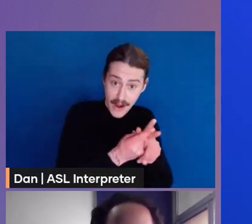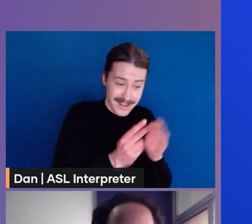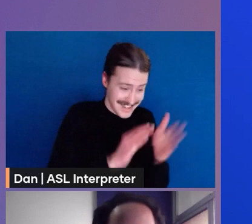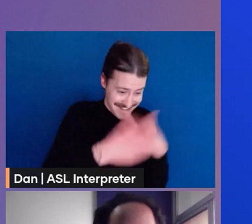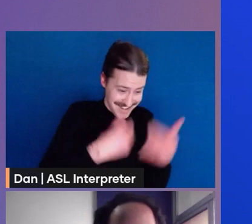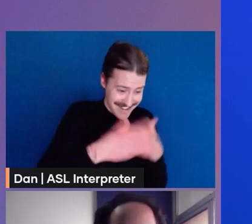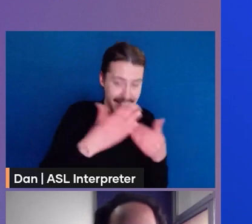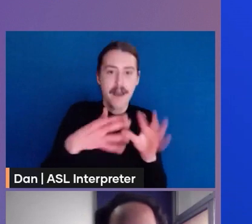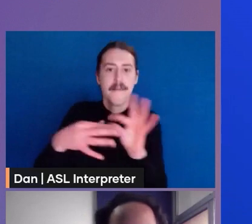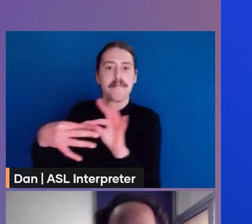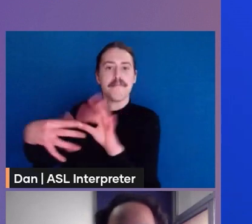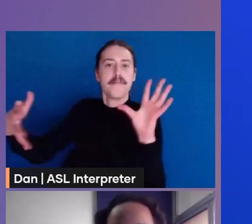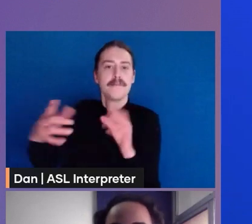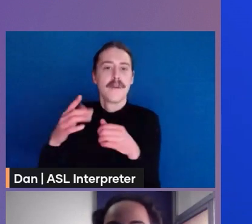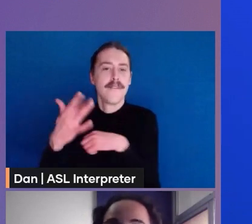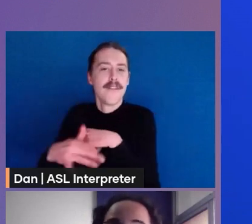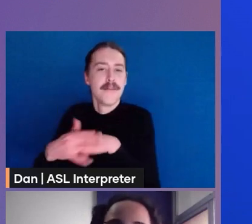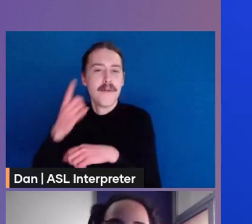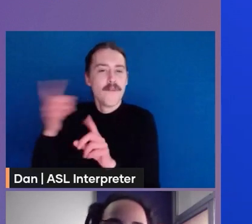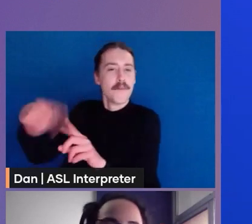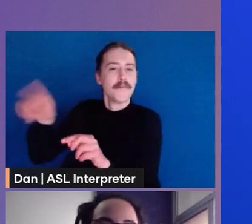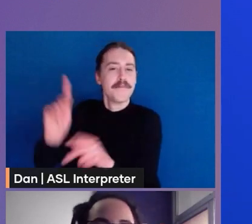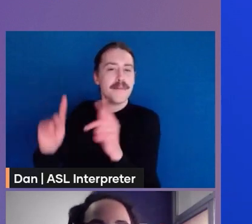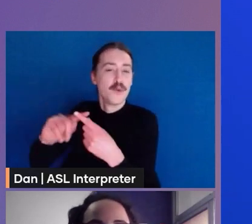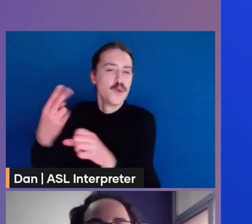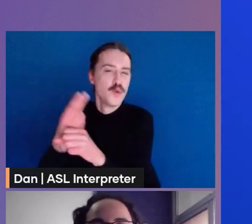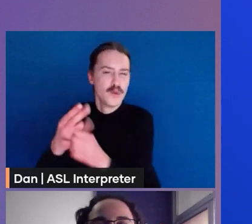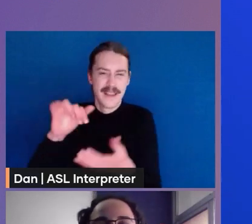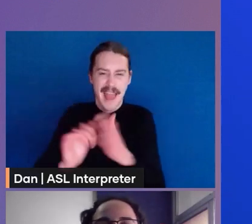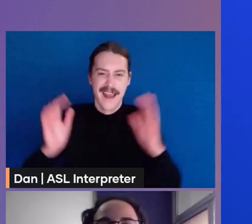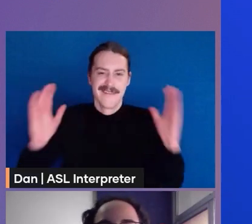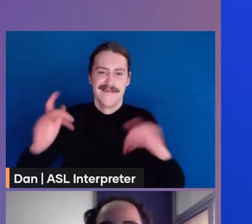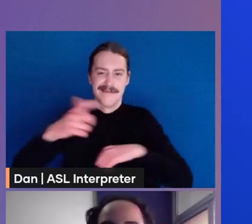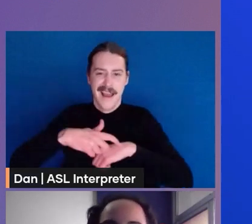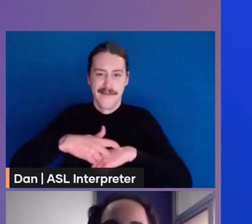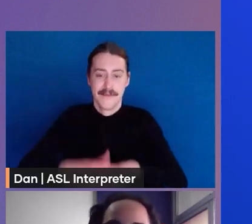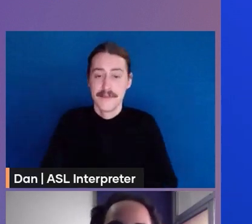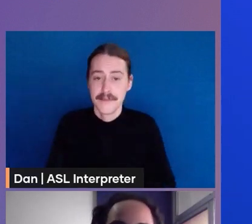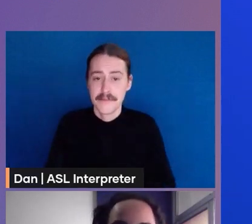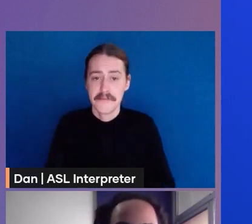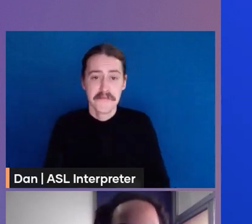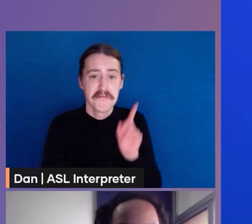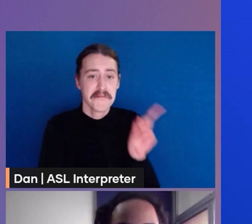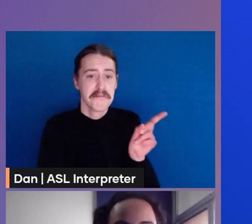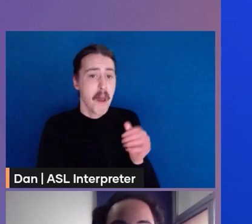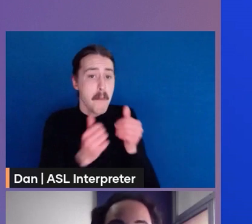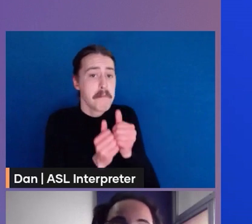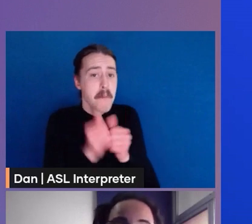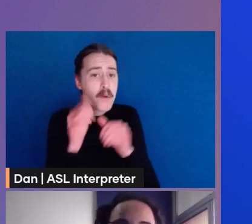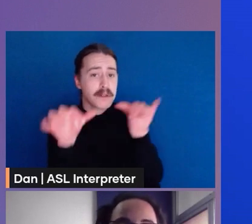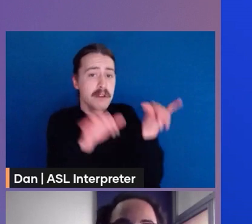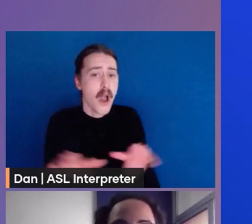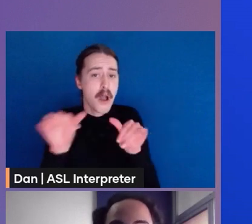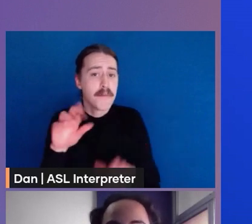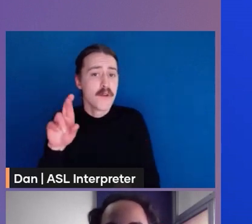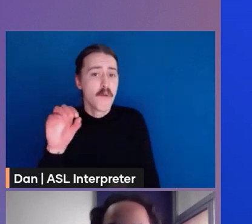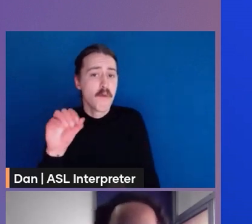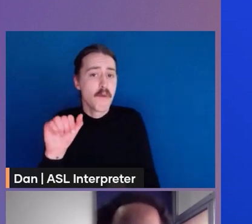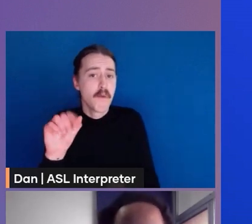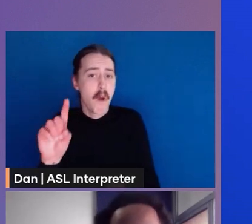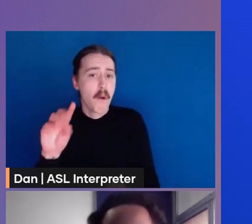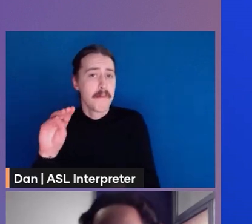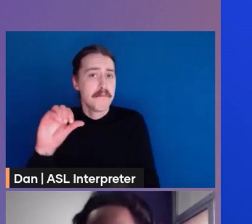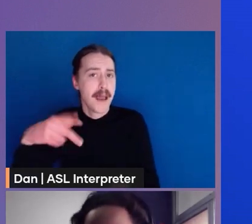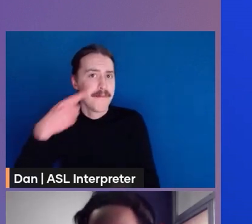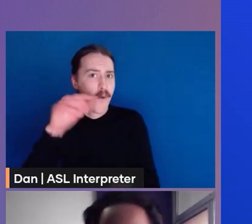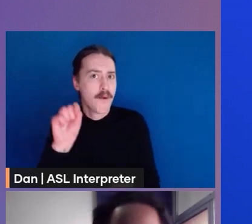use in this slide you can see the most common roadmap of software development and from the first to first